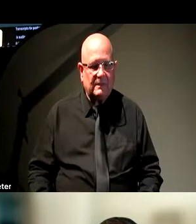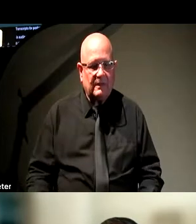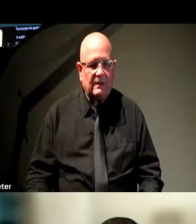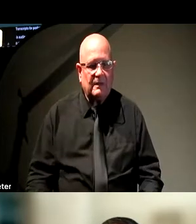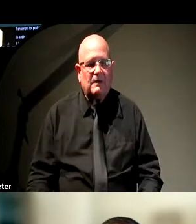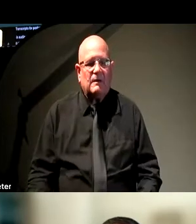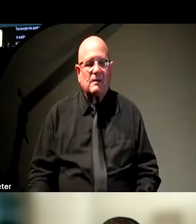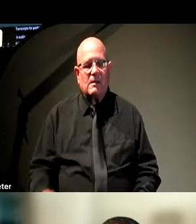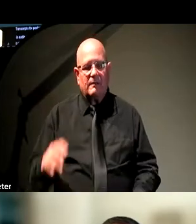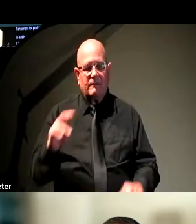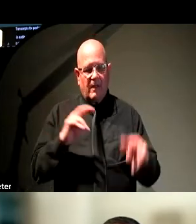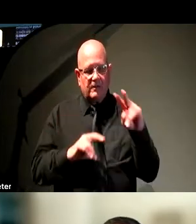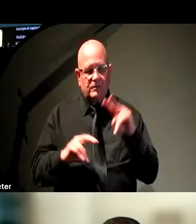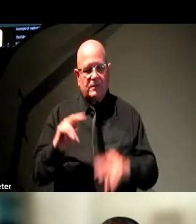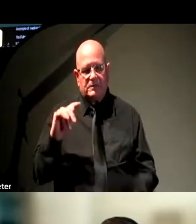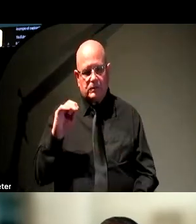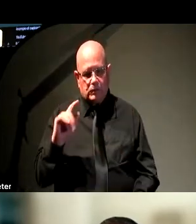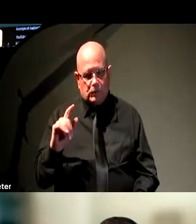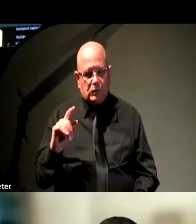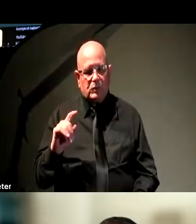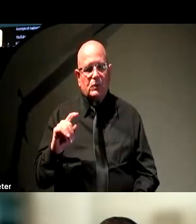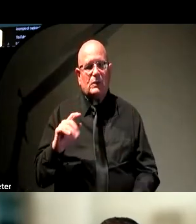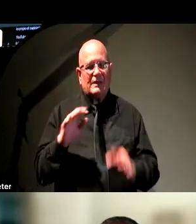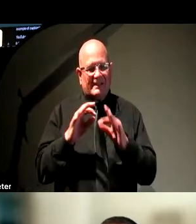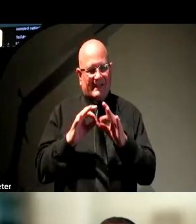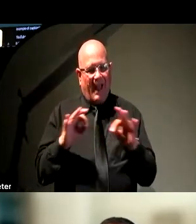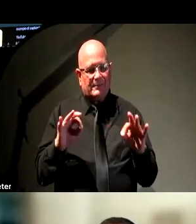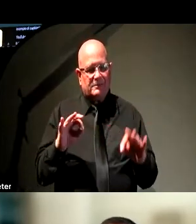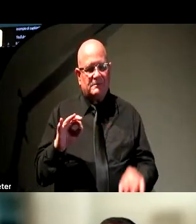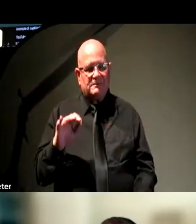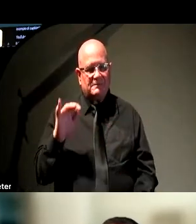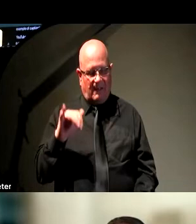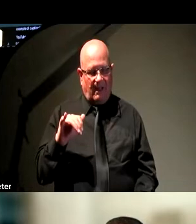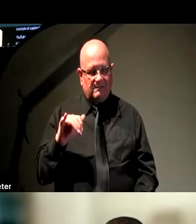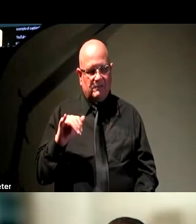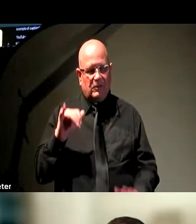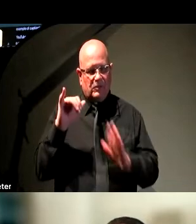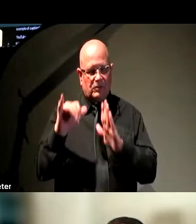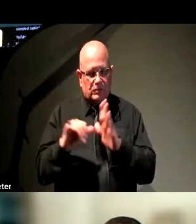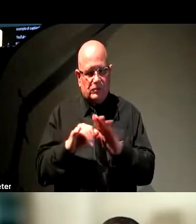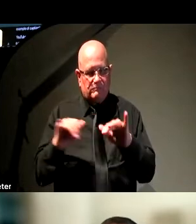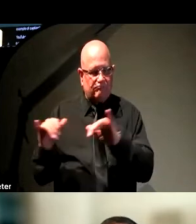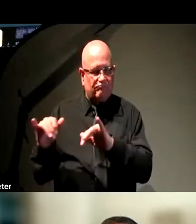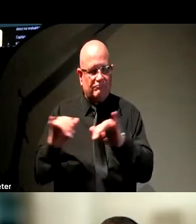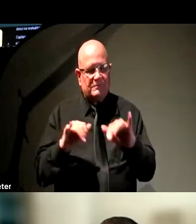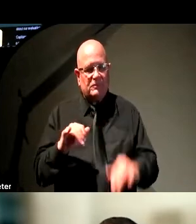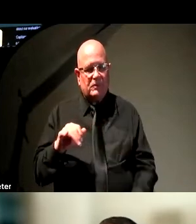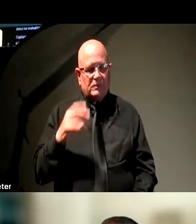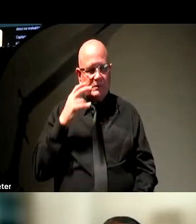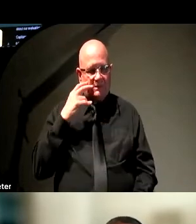tool. And captions on YouTube are very similar to what you see on broadcast television. Now,